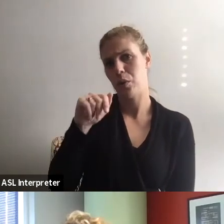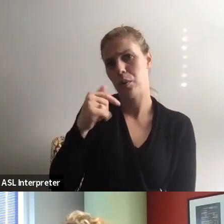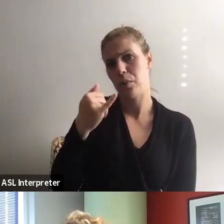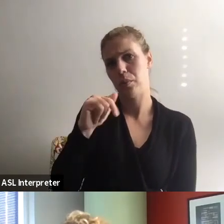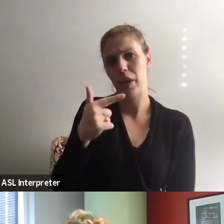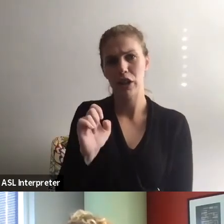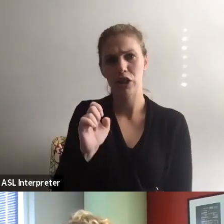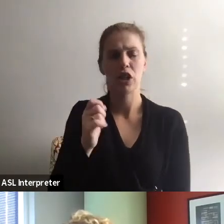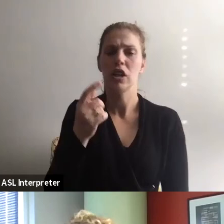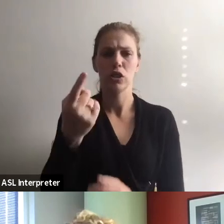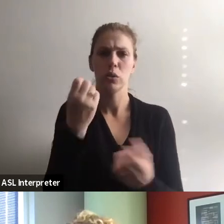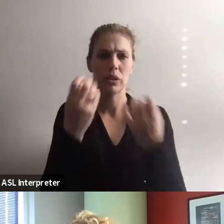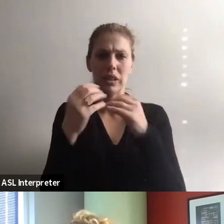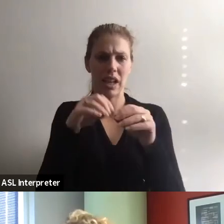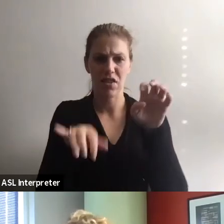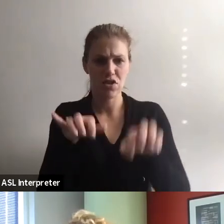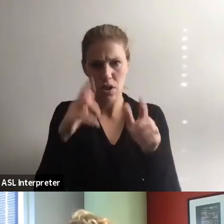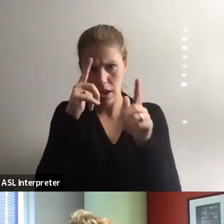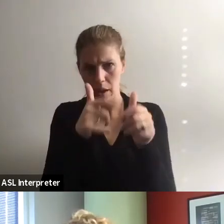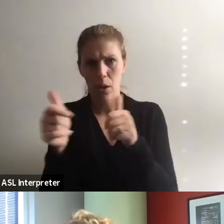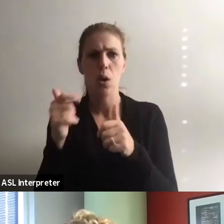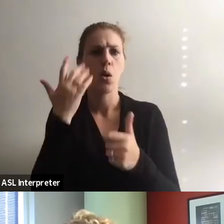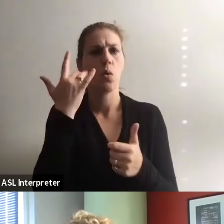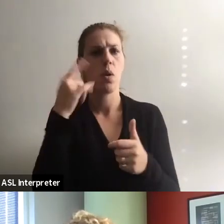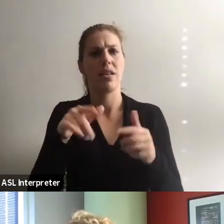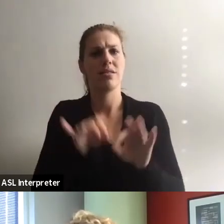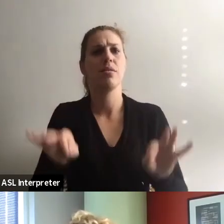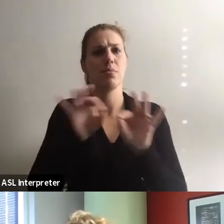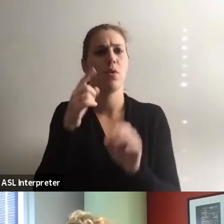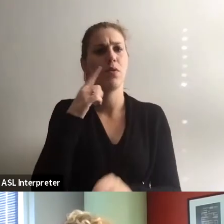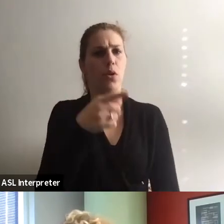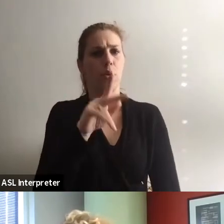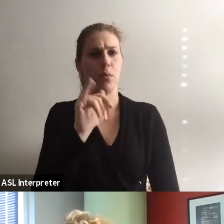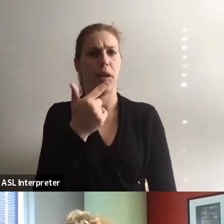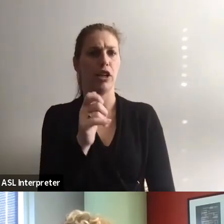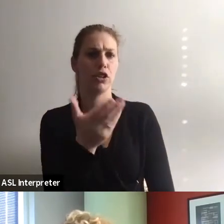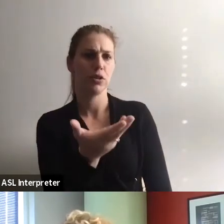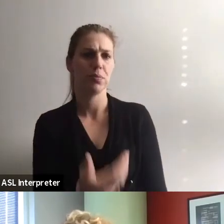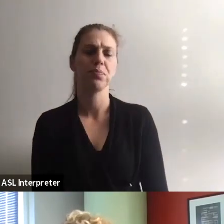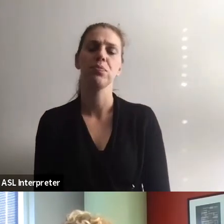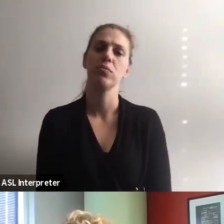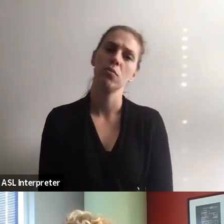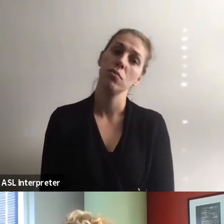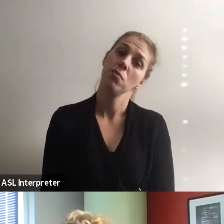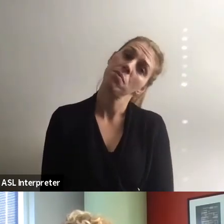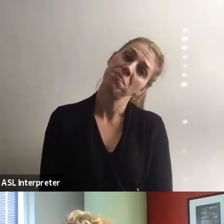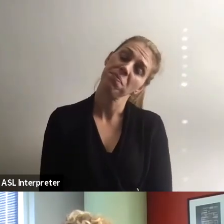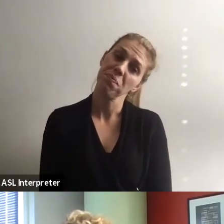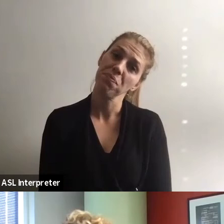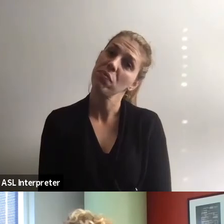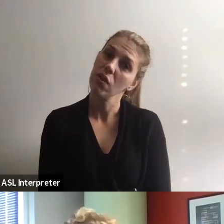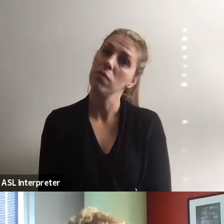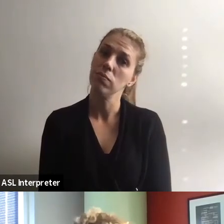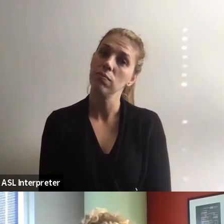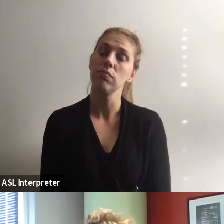And keep throwing those things in the chat box, y'all. Why are you, why does this matter to you? Um, that's a, I think about,